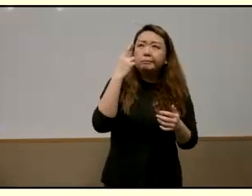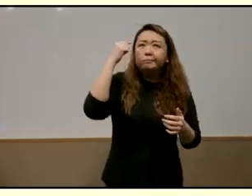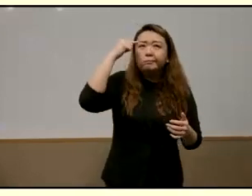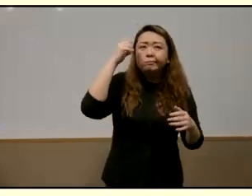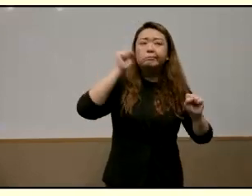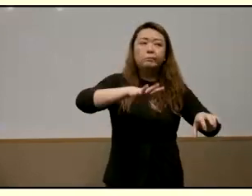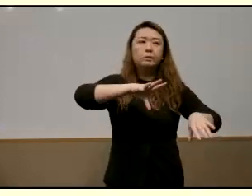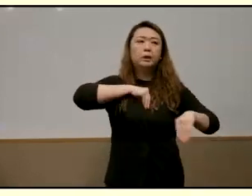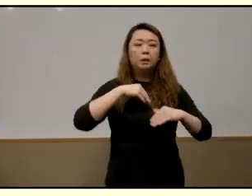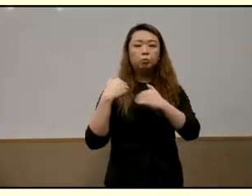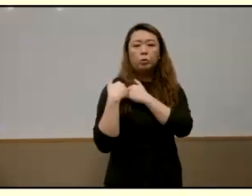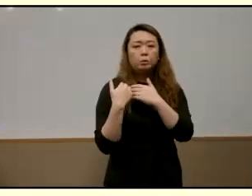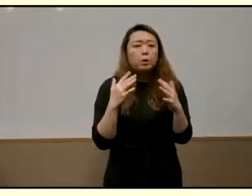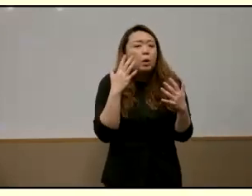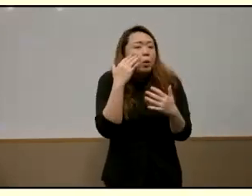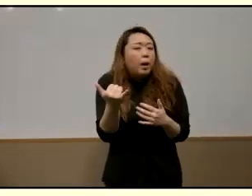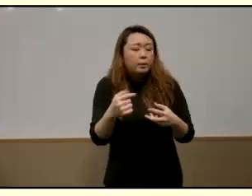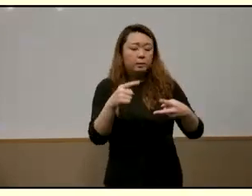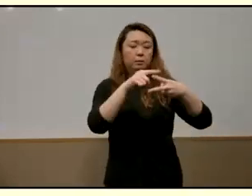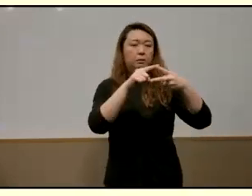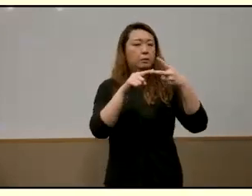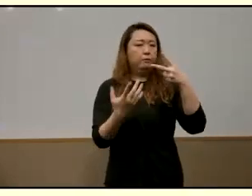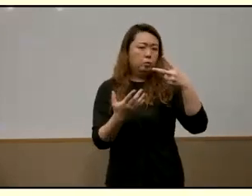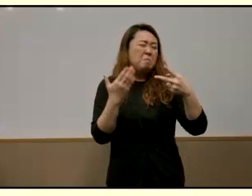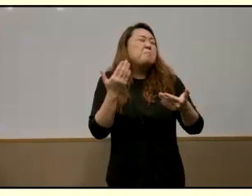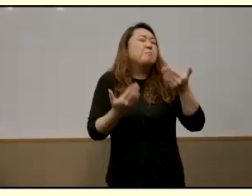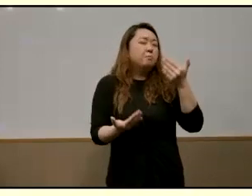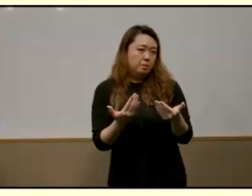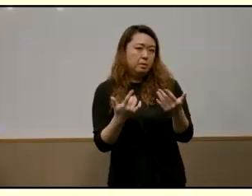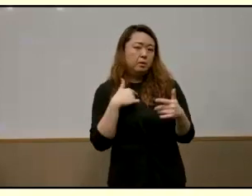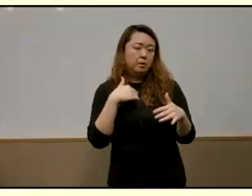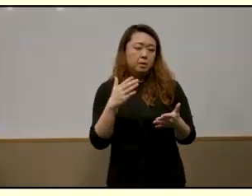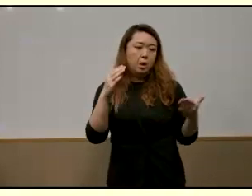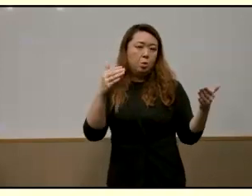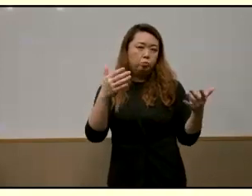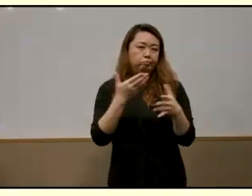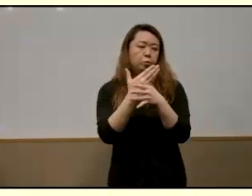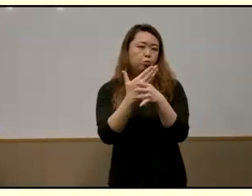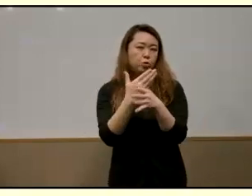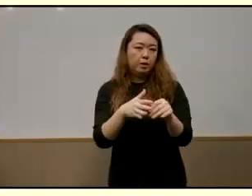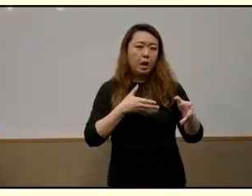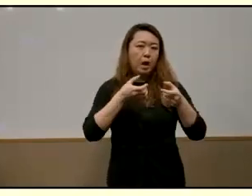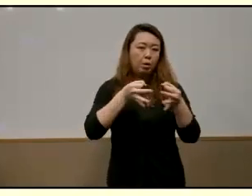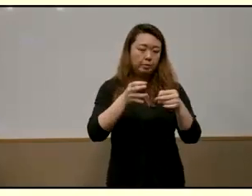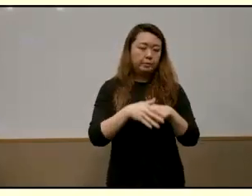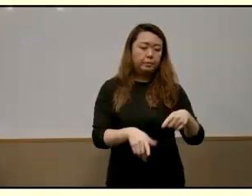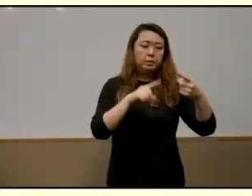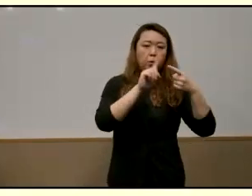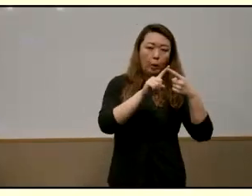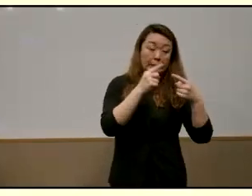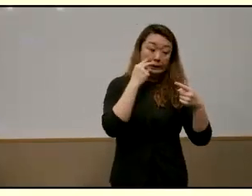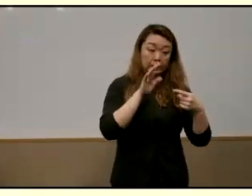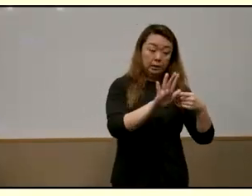responsibility so two aspects of this possibility structure that i will go on to explain first the perceived competence